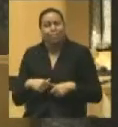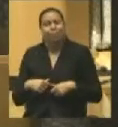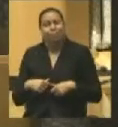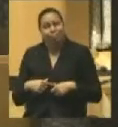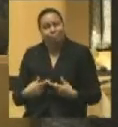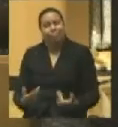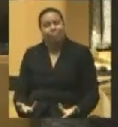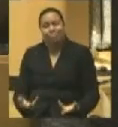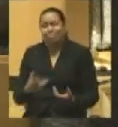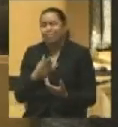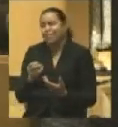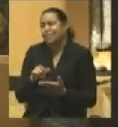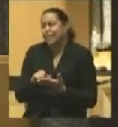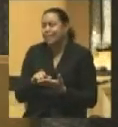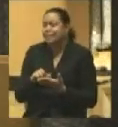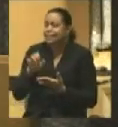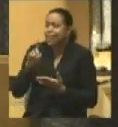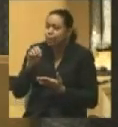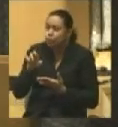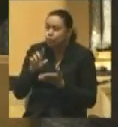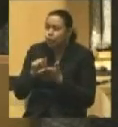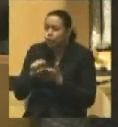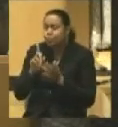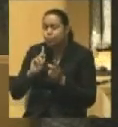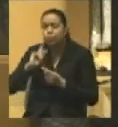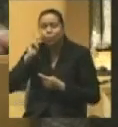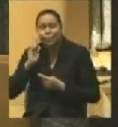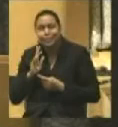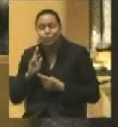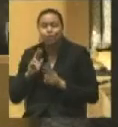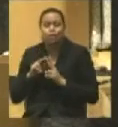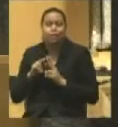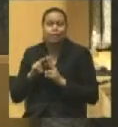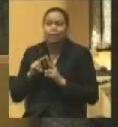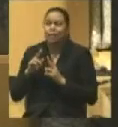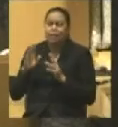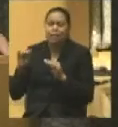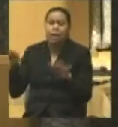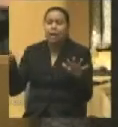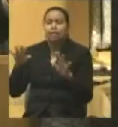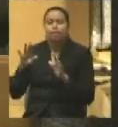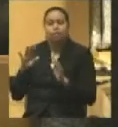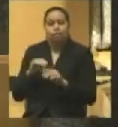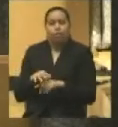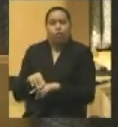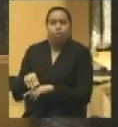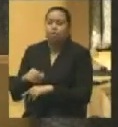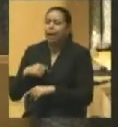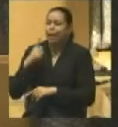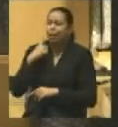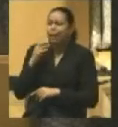editors and politicians on the stump, it had been silenced. And I thought, well, if anything like the